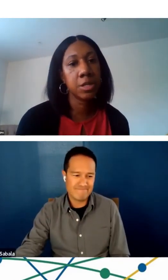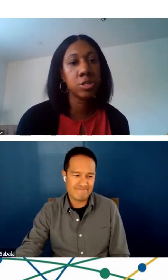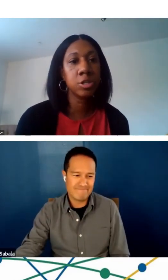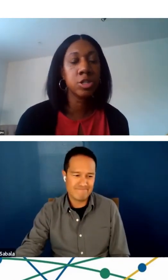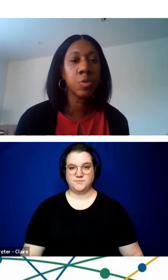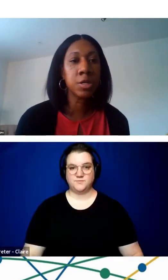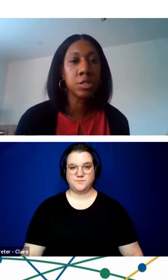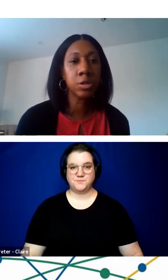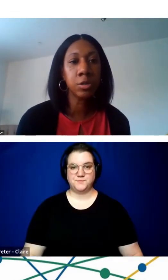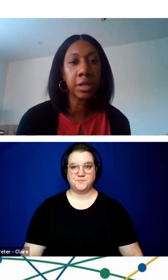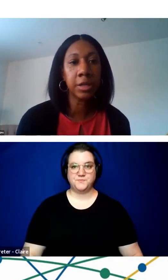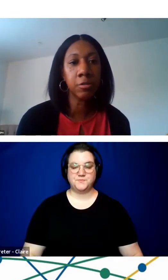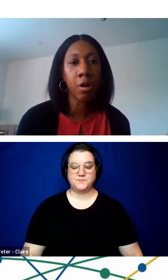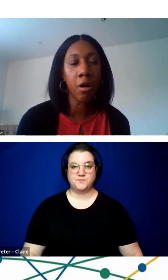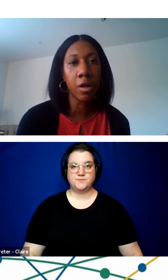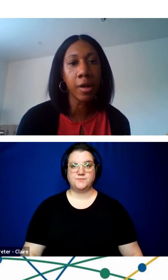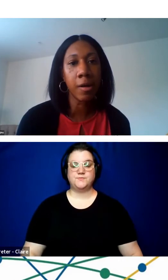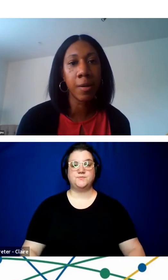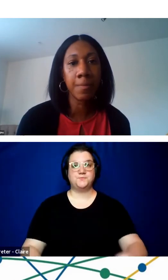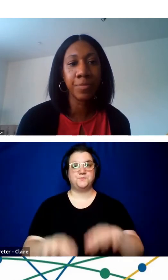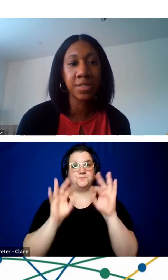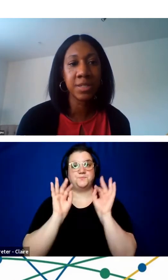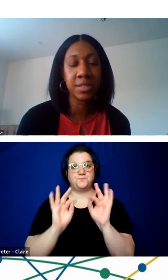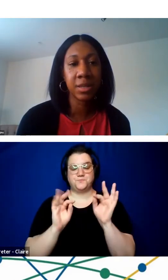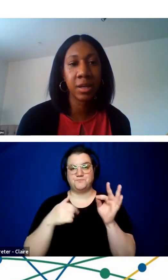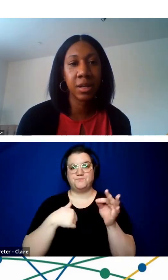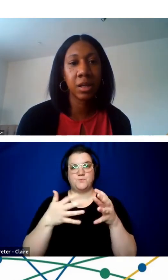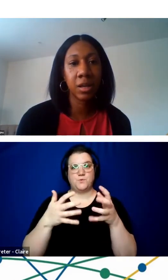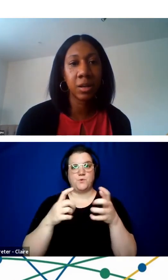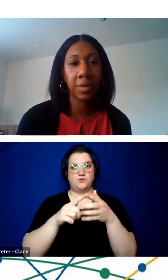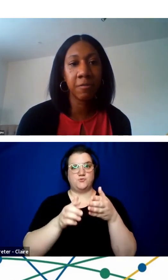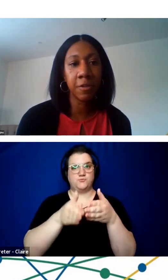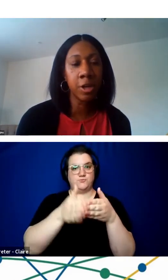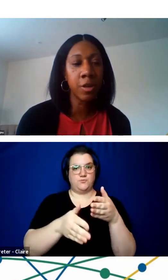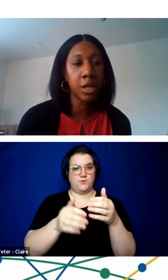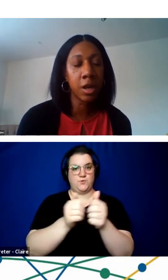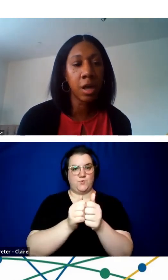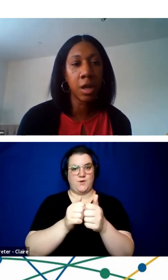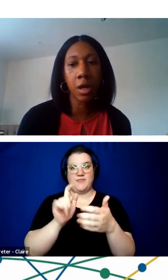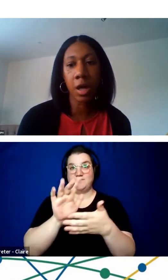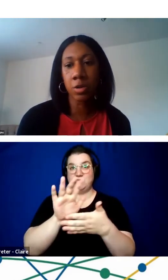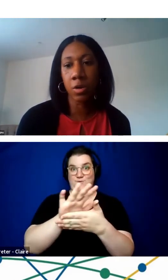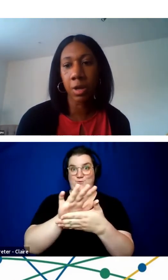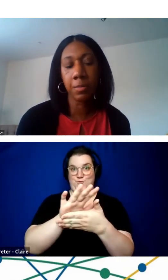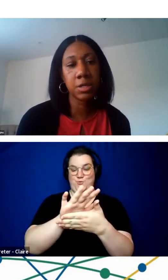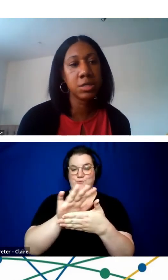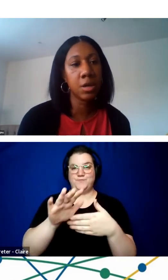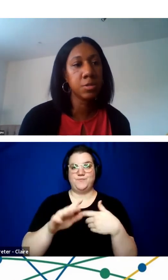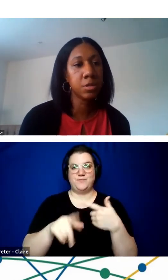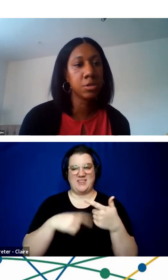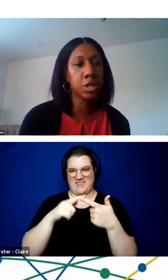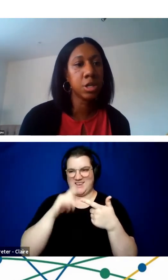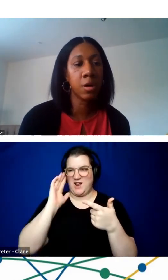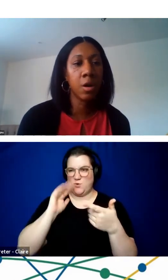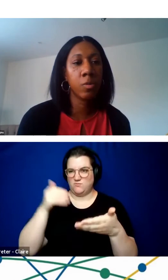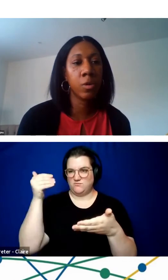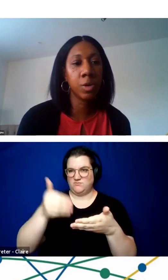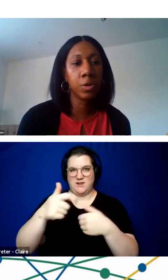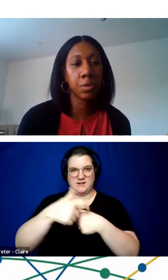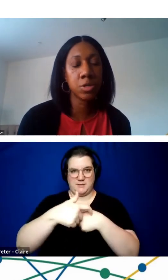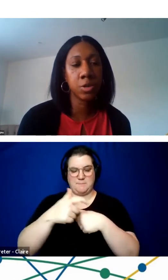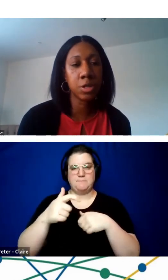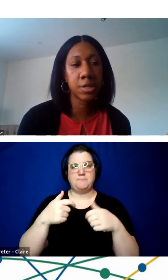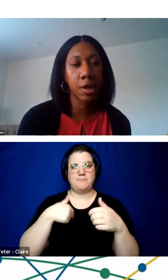All right. So I just want to leave you all, this is going to be a video, and then I know I'm coming to time, so I'll share